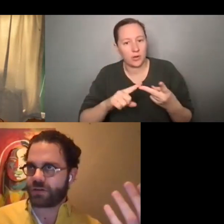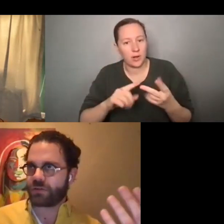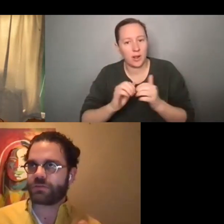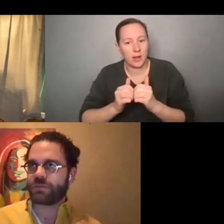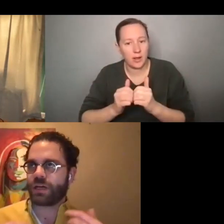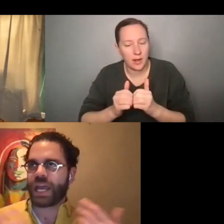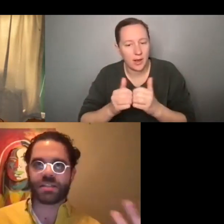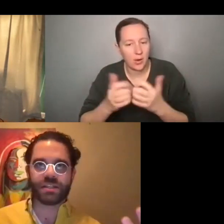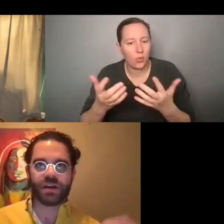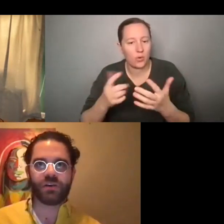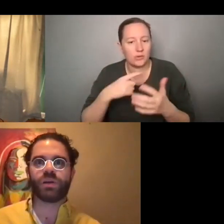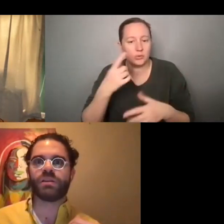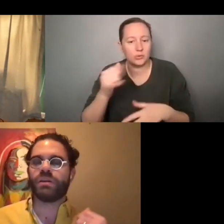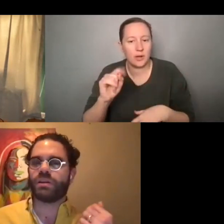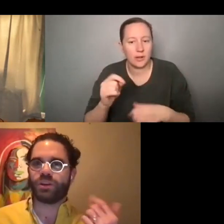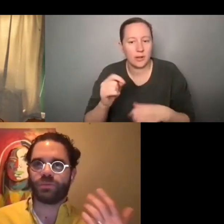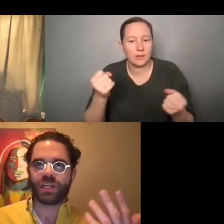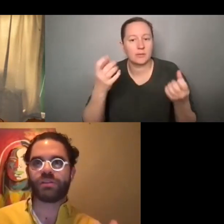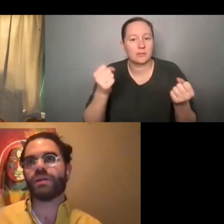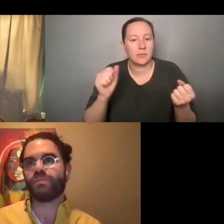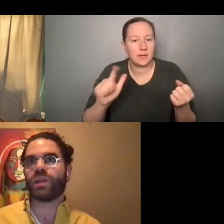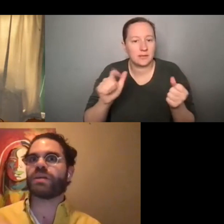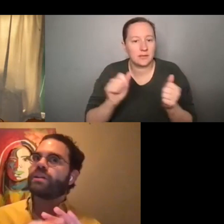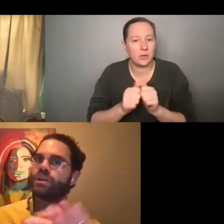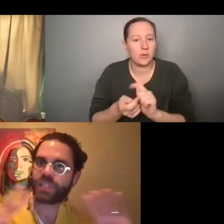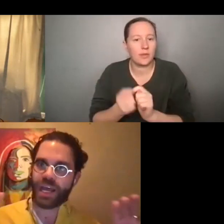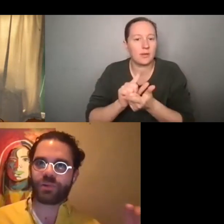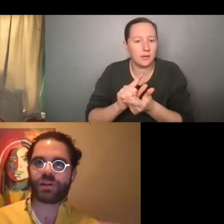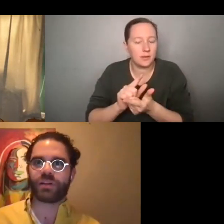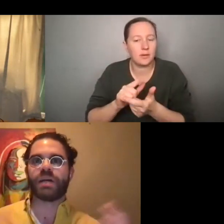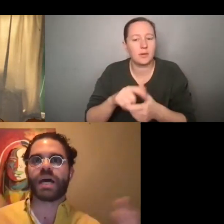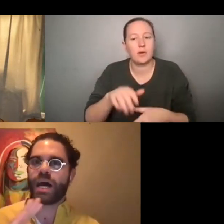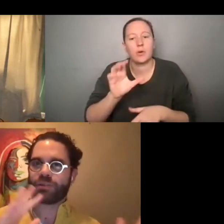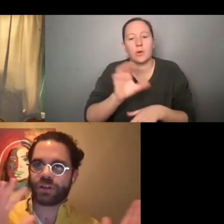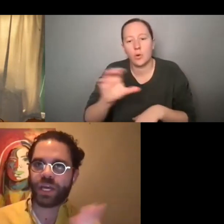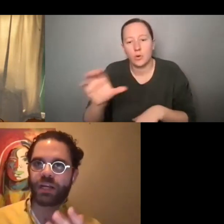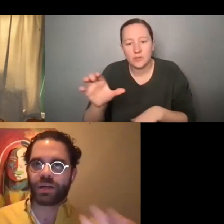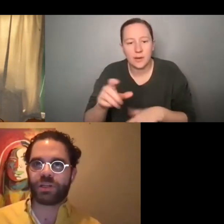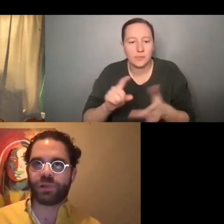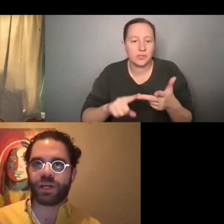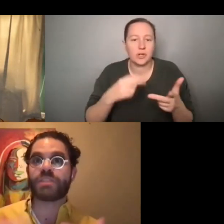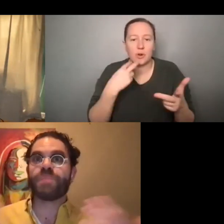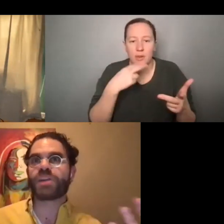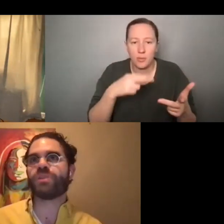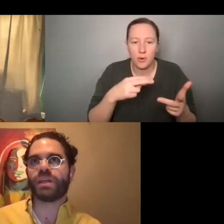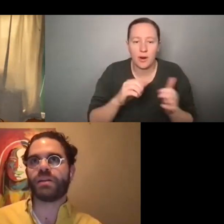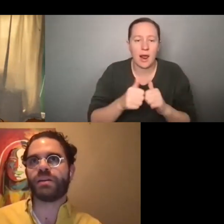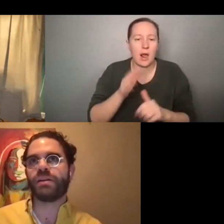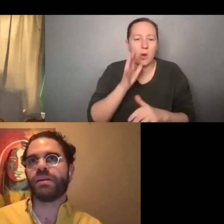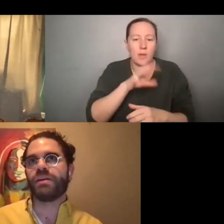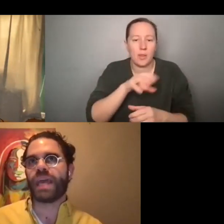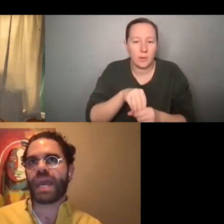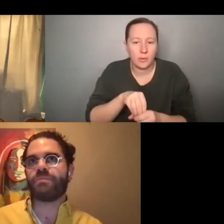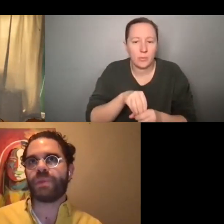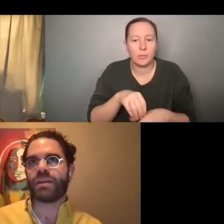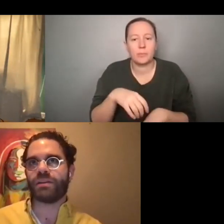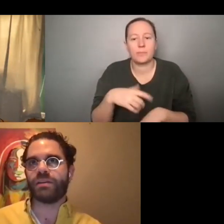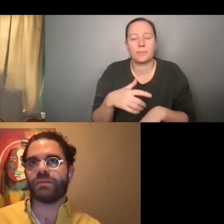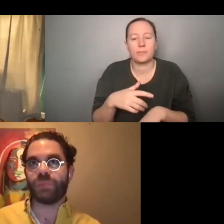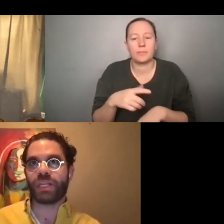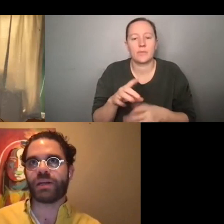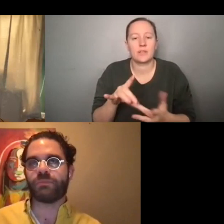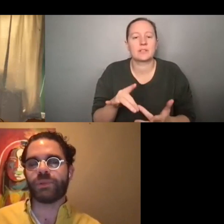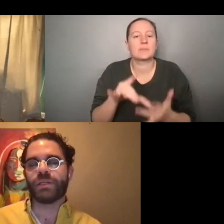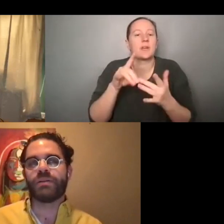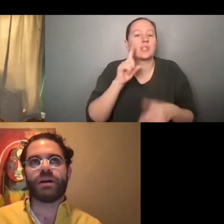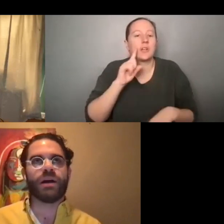you know, ASL with interpretation, lip reading, closed captioning, how is all that going to come into play, especially in an animated